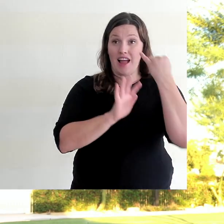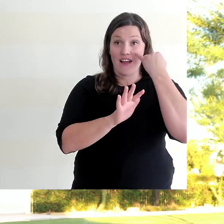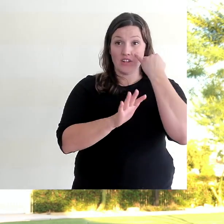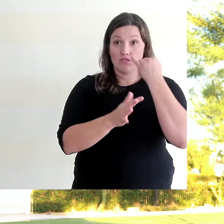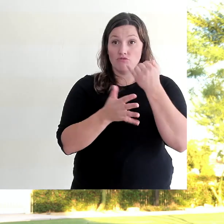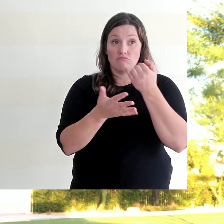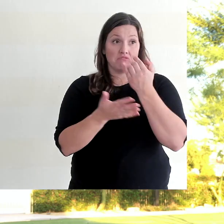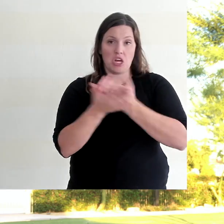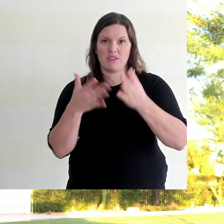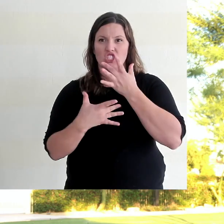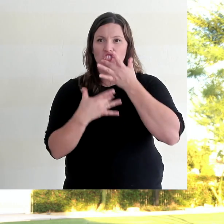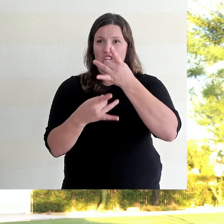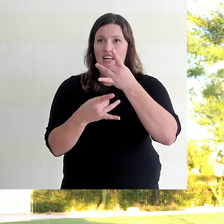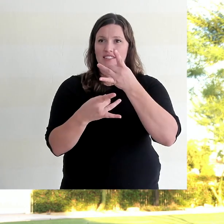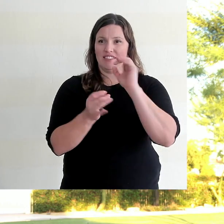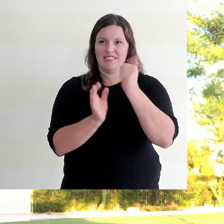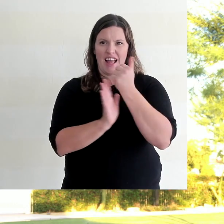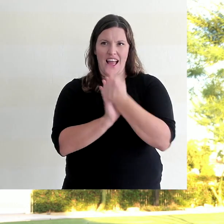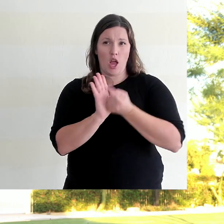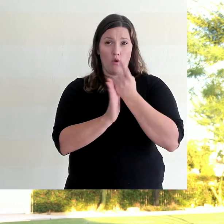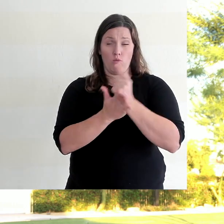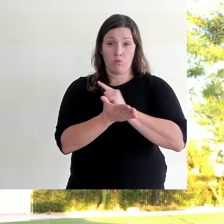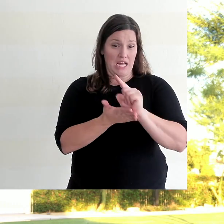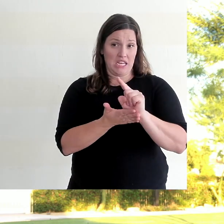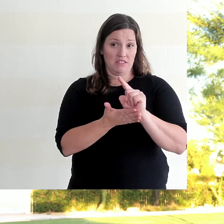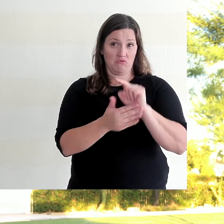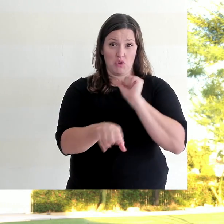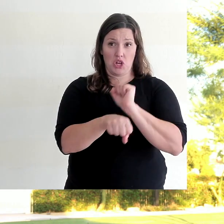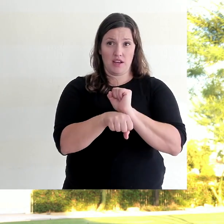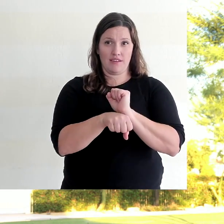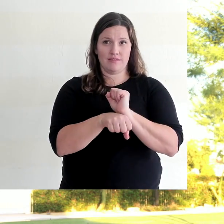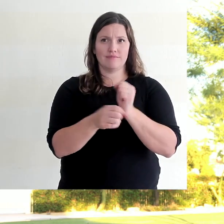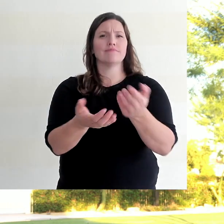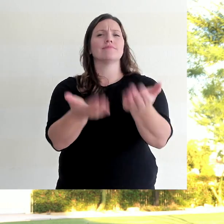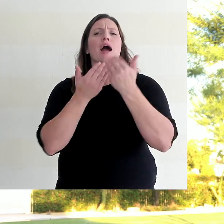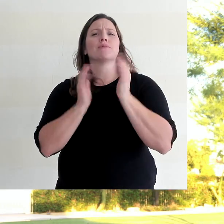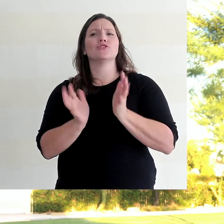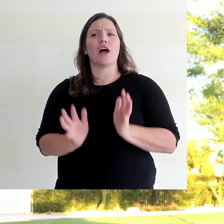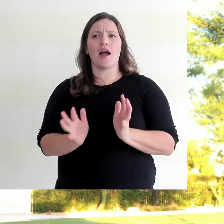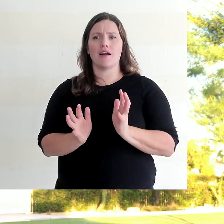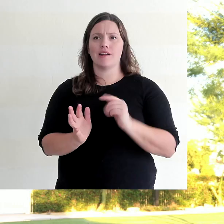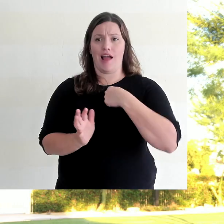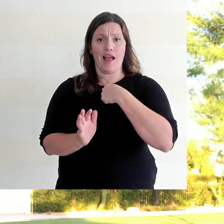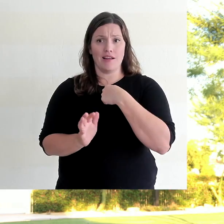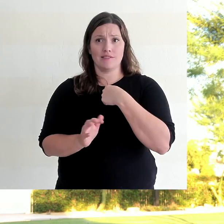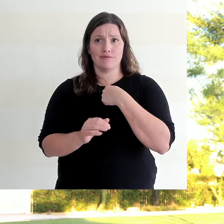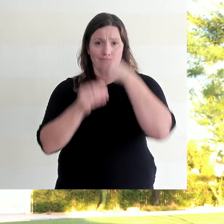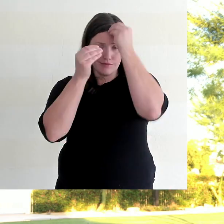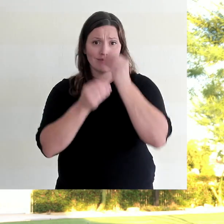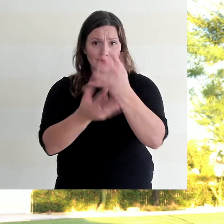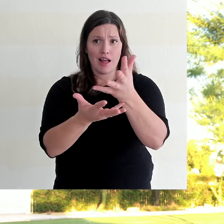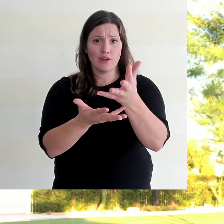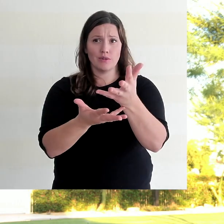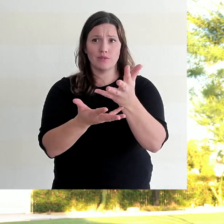it's about a 10-hour-a-week position, come and talk to me and I can certainly bring you up to speed and tell you what